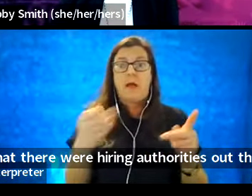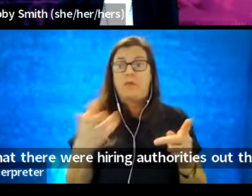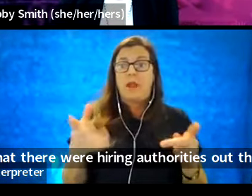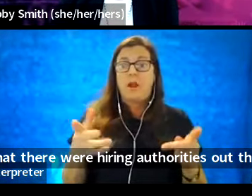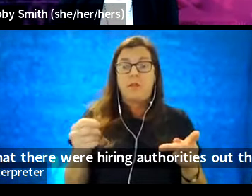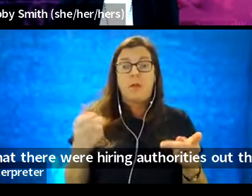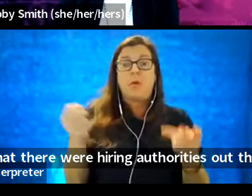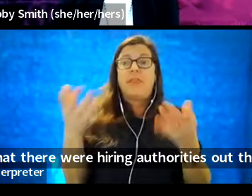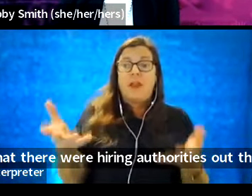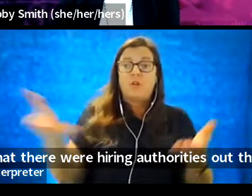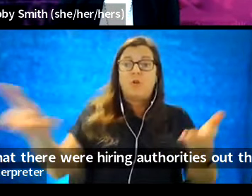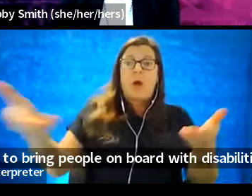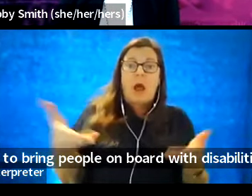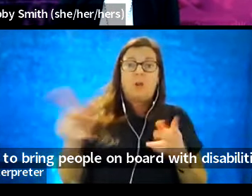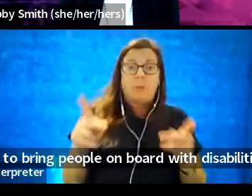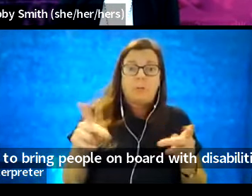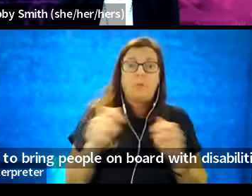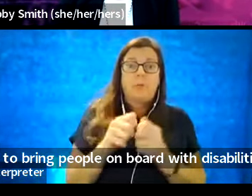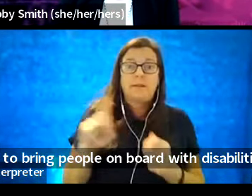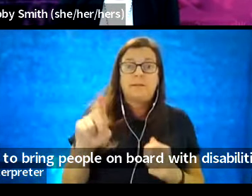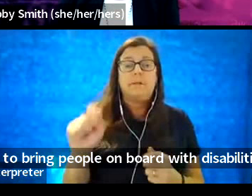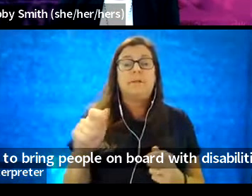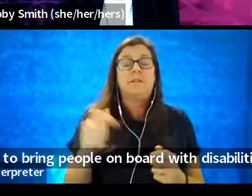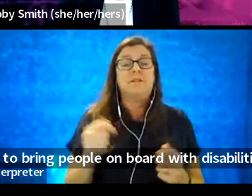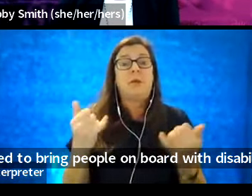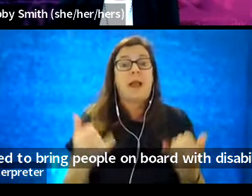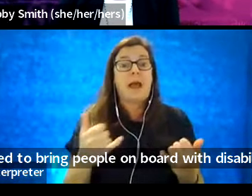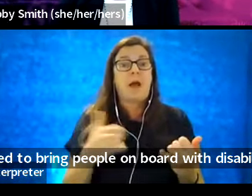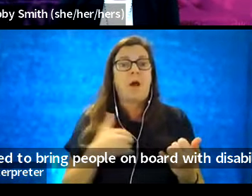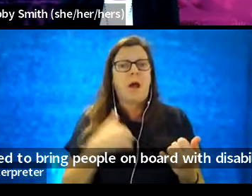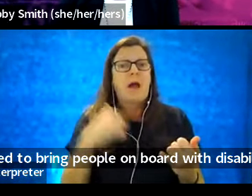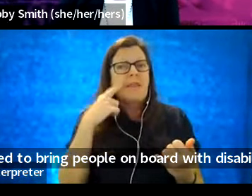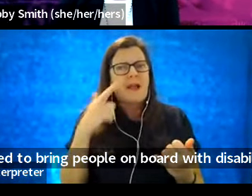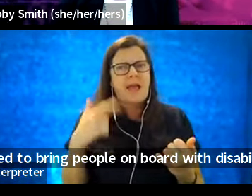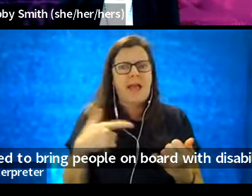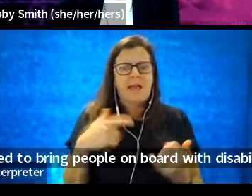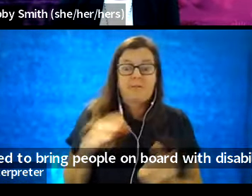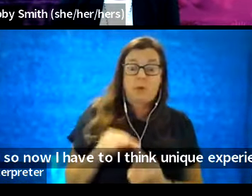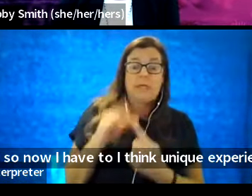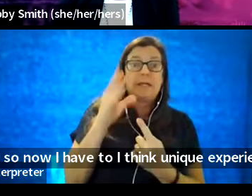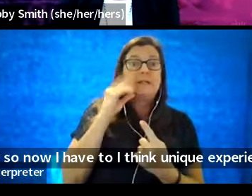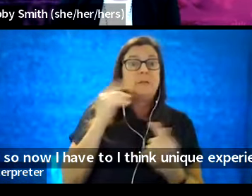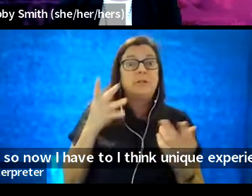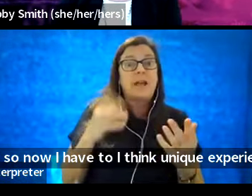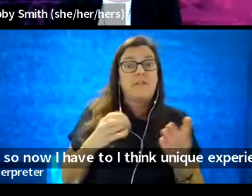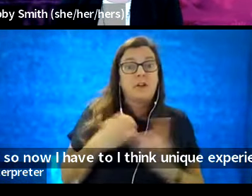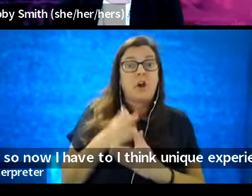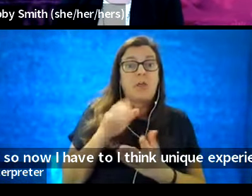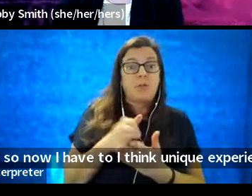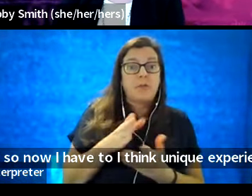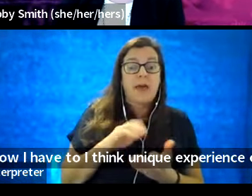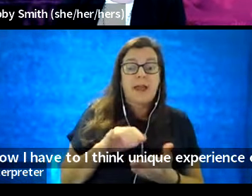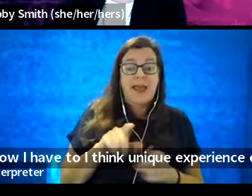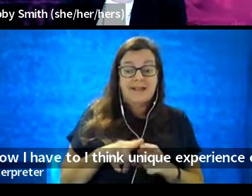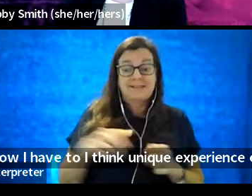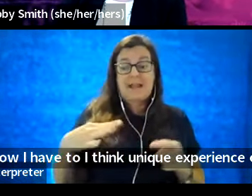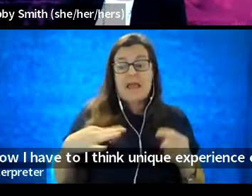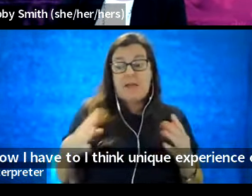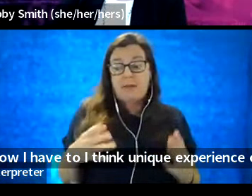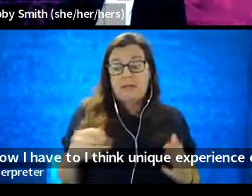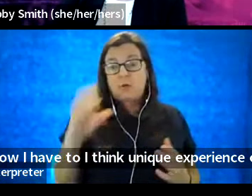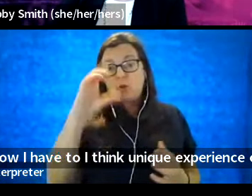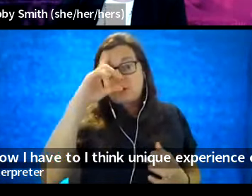board with disabilities. And so, now I have the, I think, unique experience of having gone through that as an applicant who was looking for an opportunity,